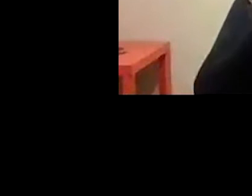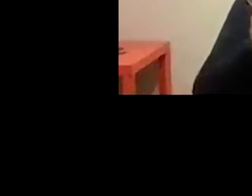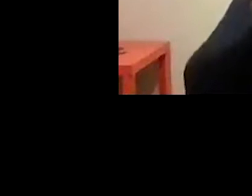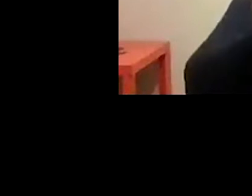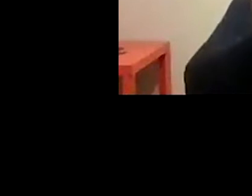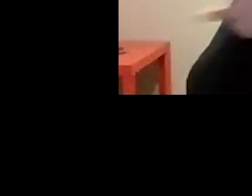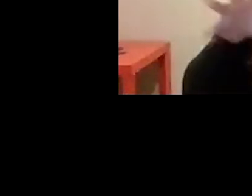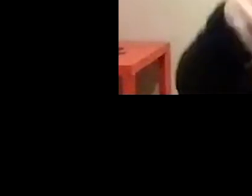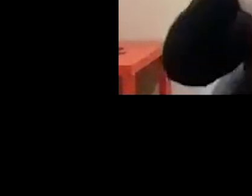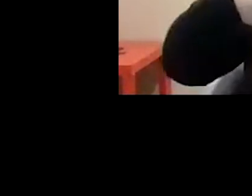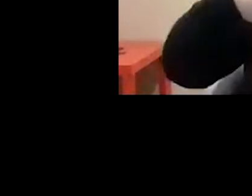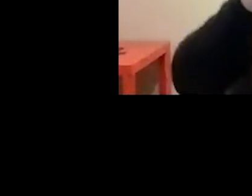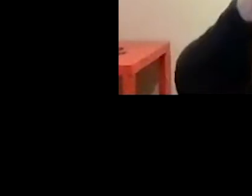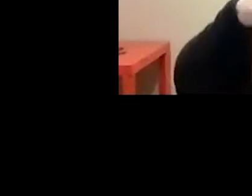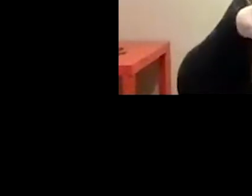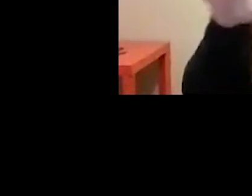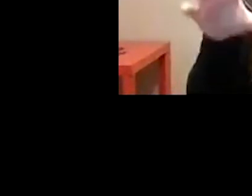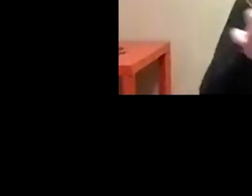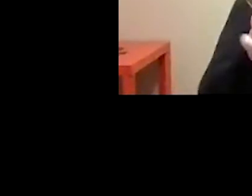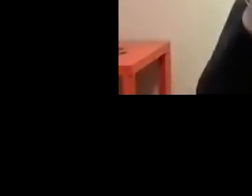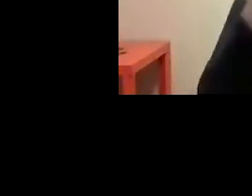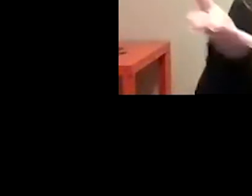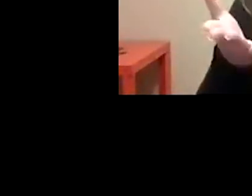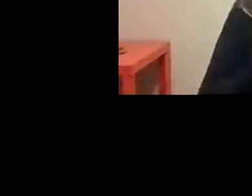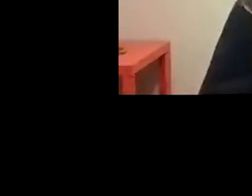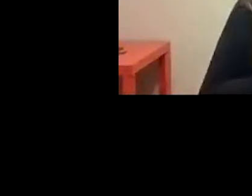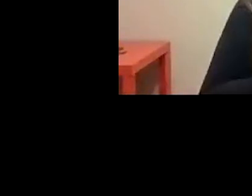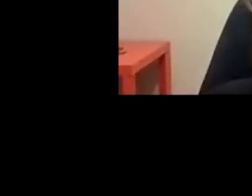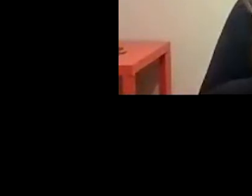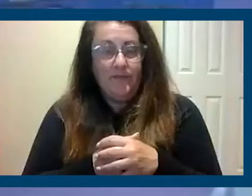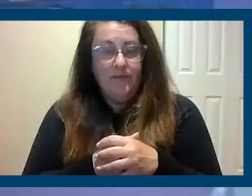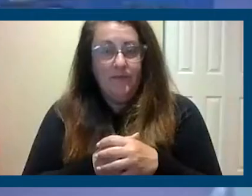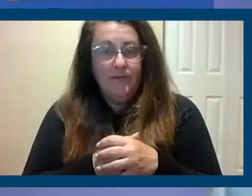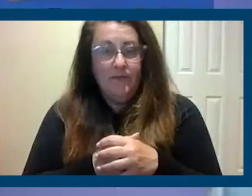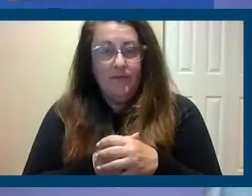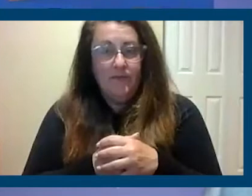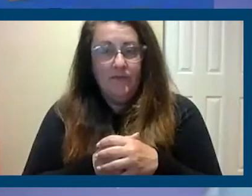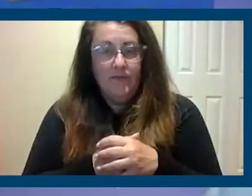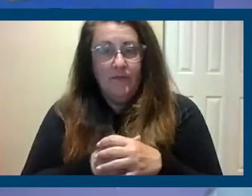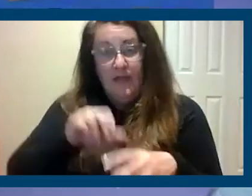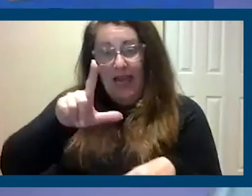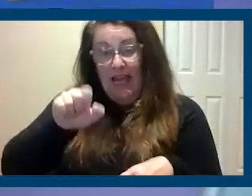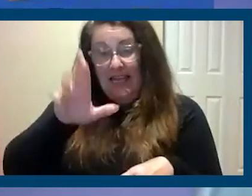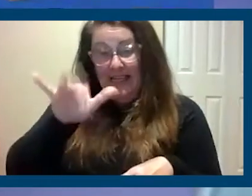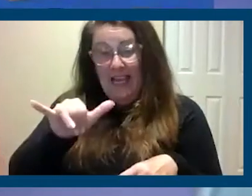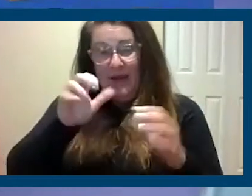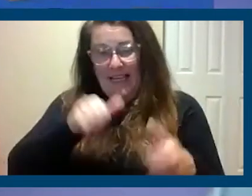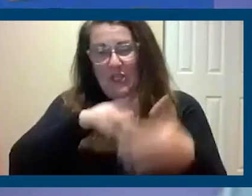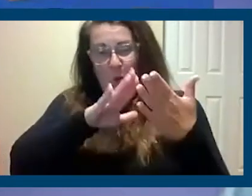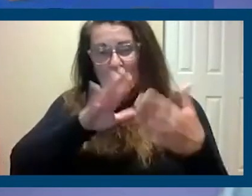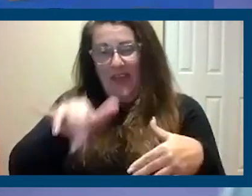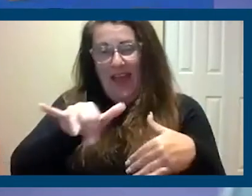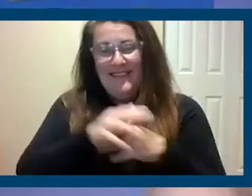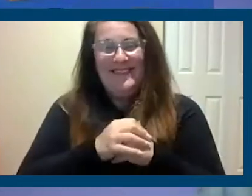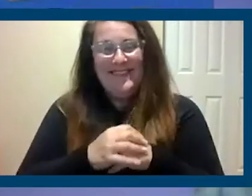explain in explicit detail what the prop does. I was, I was actually going to address that. Um,